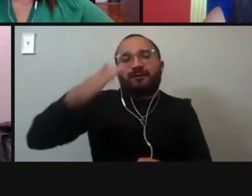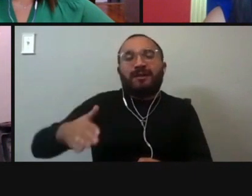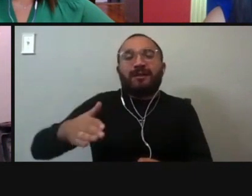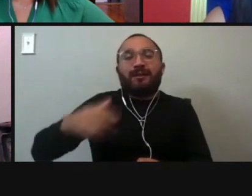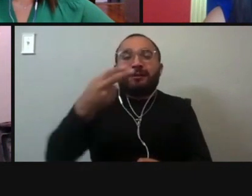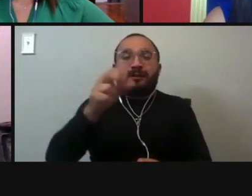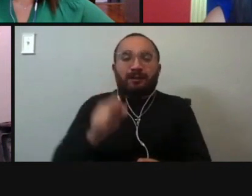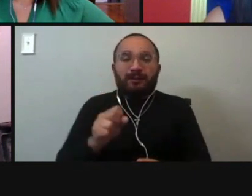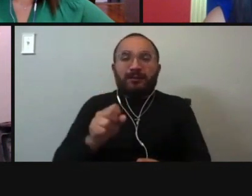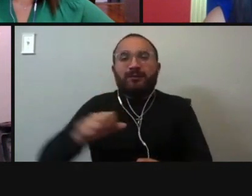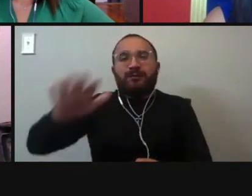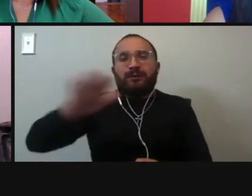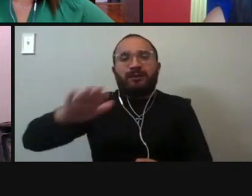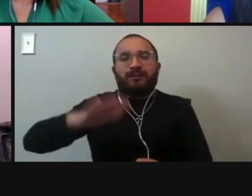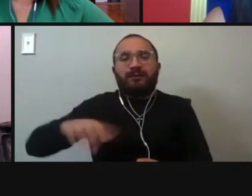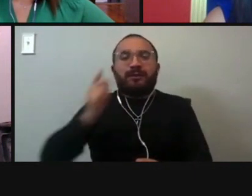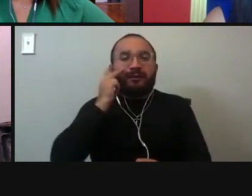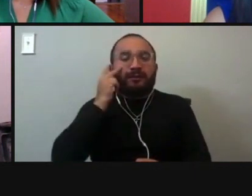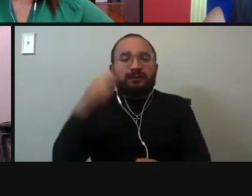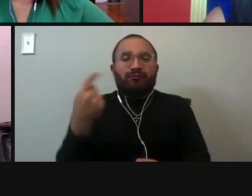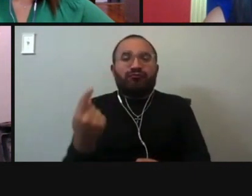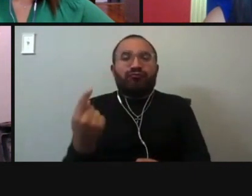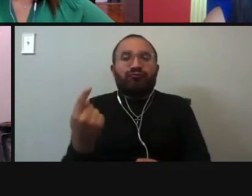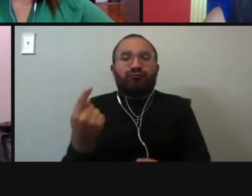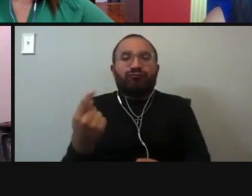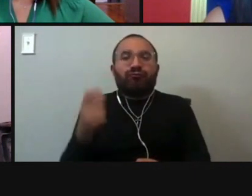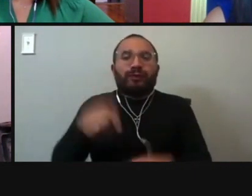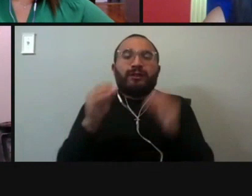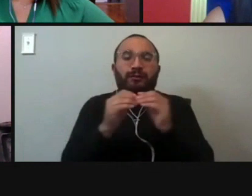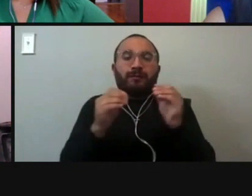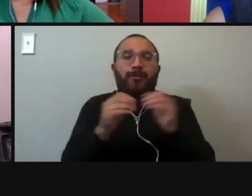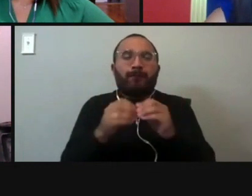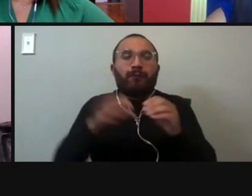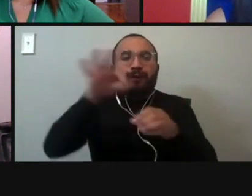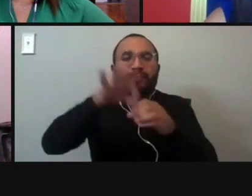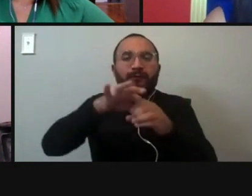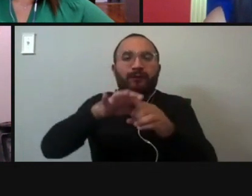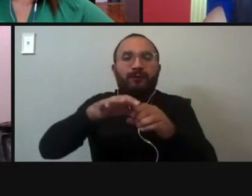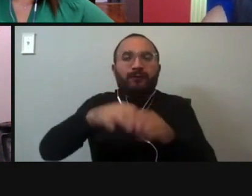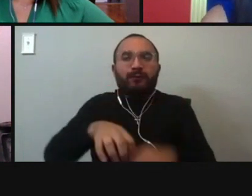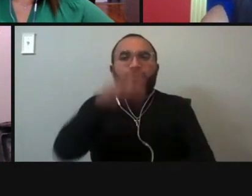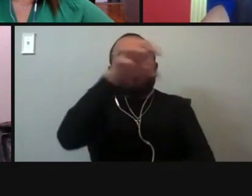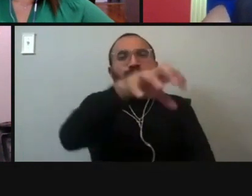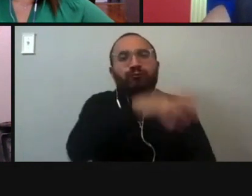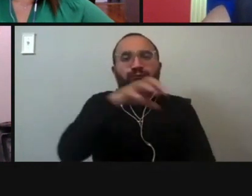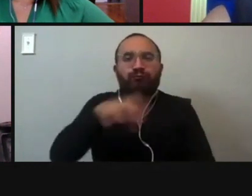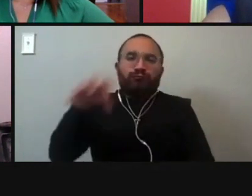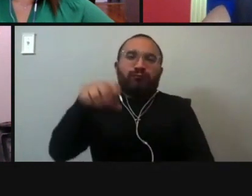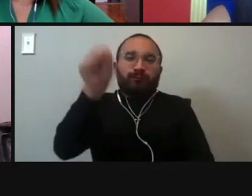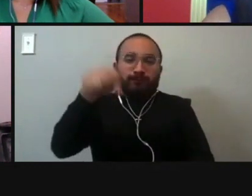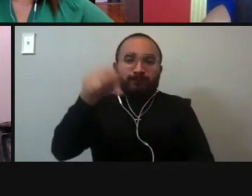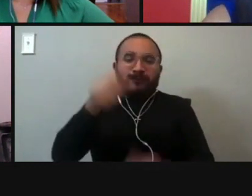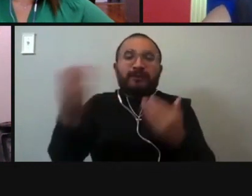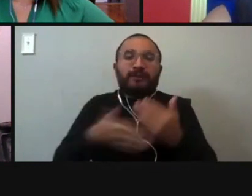County. Um, so we need more polling sites. Yes. Um, we need